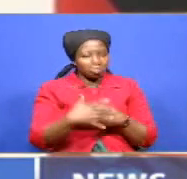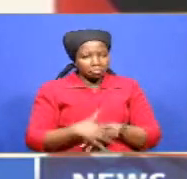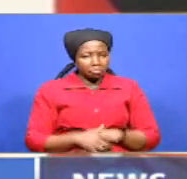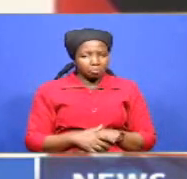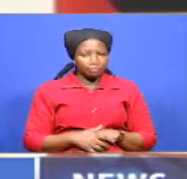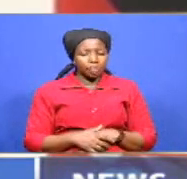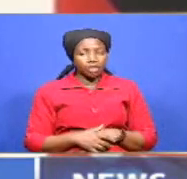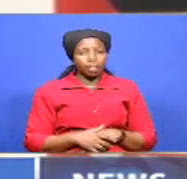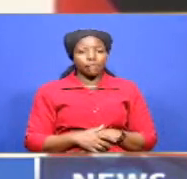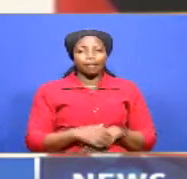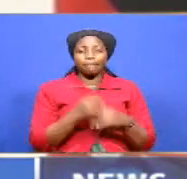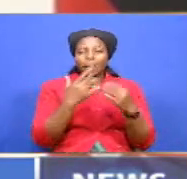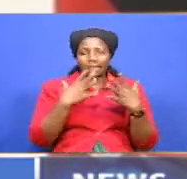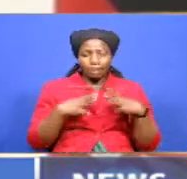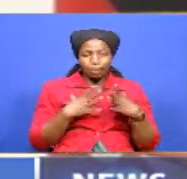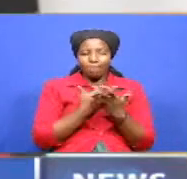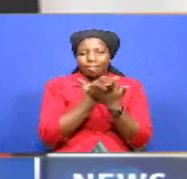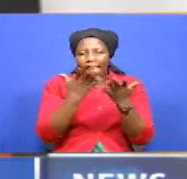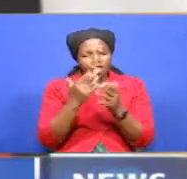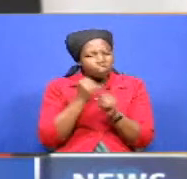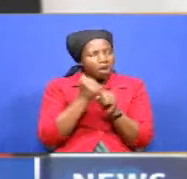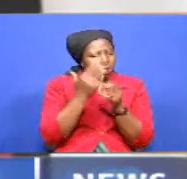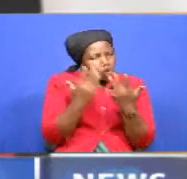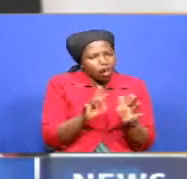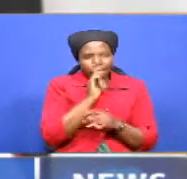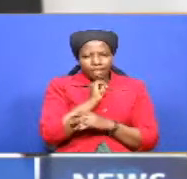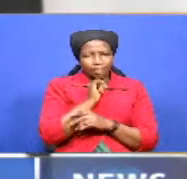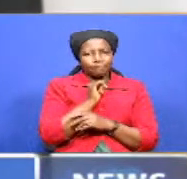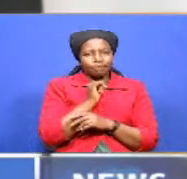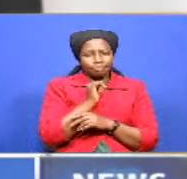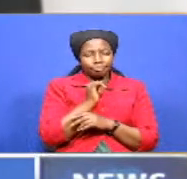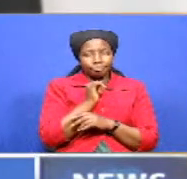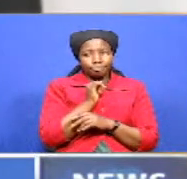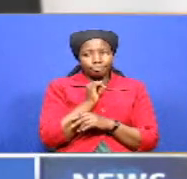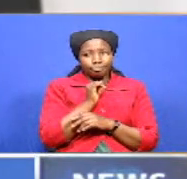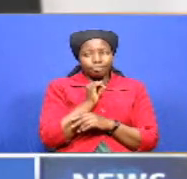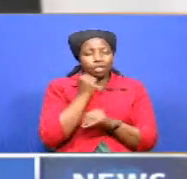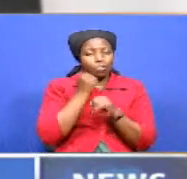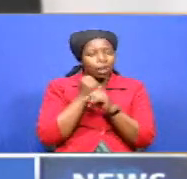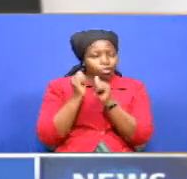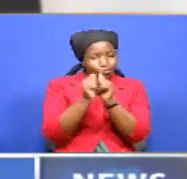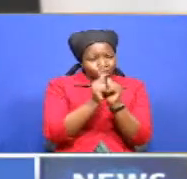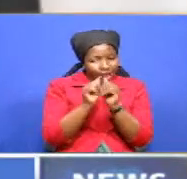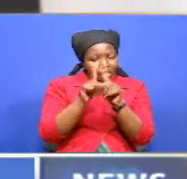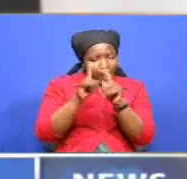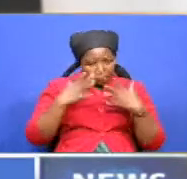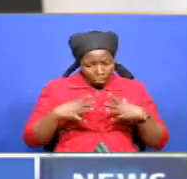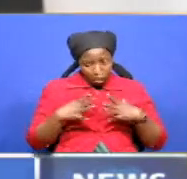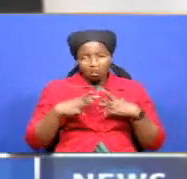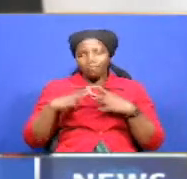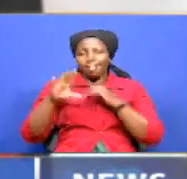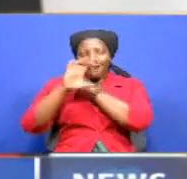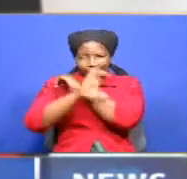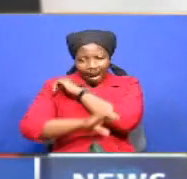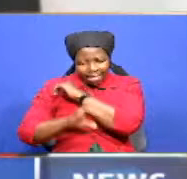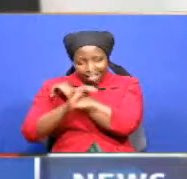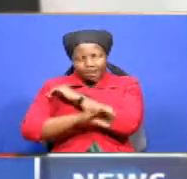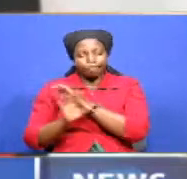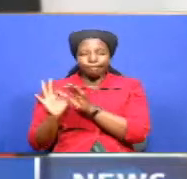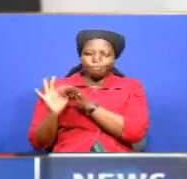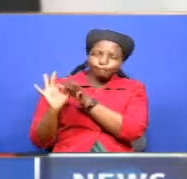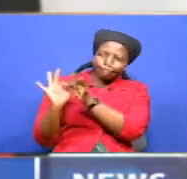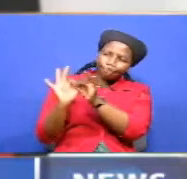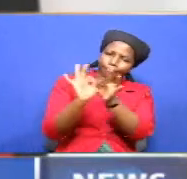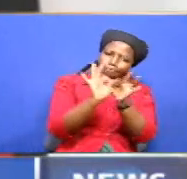Because so many people are out of their jobs. Collectively, as a people, as a country, join hands